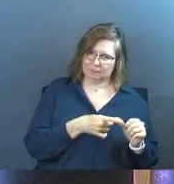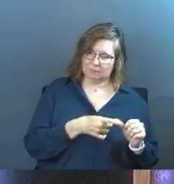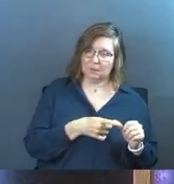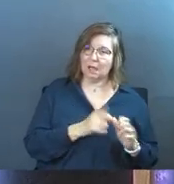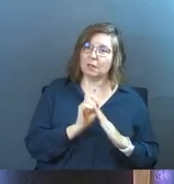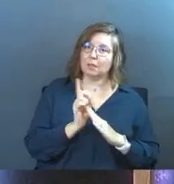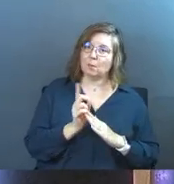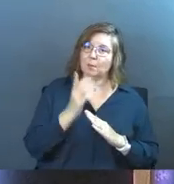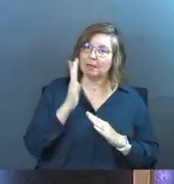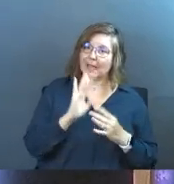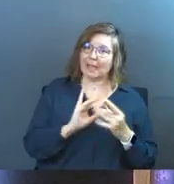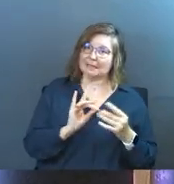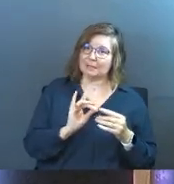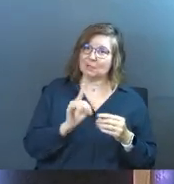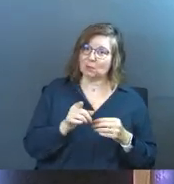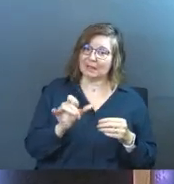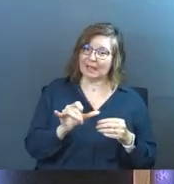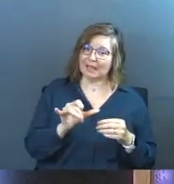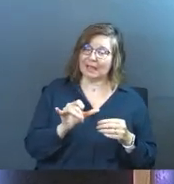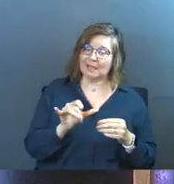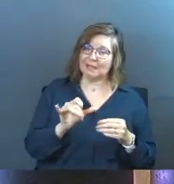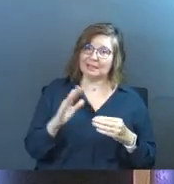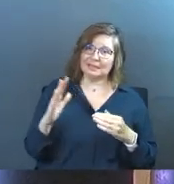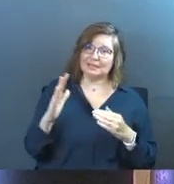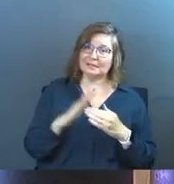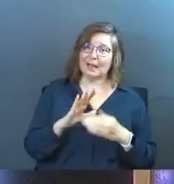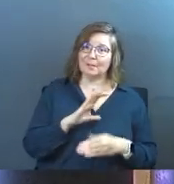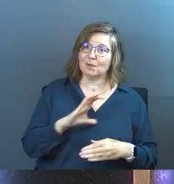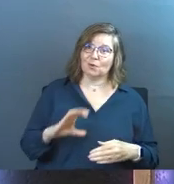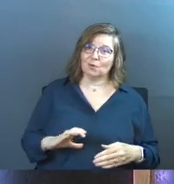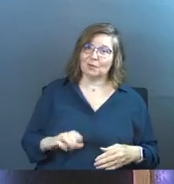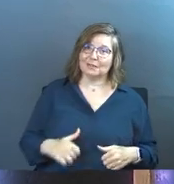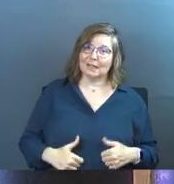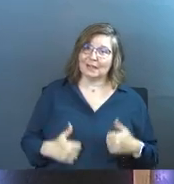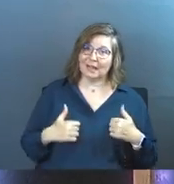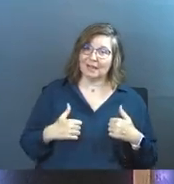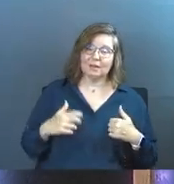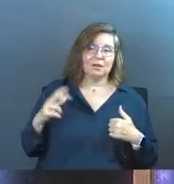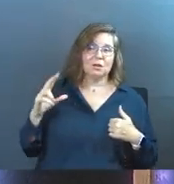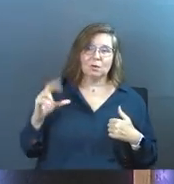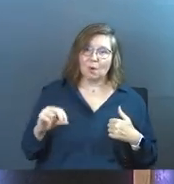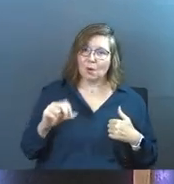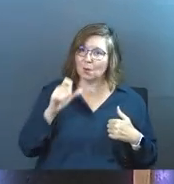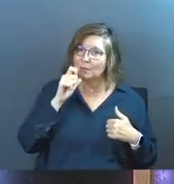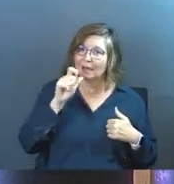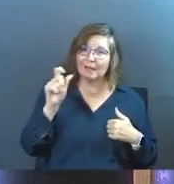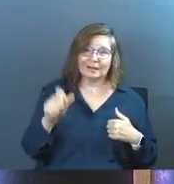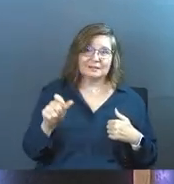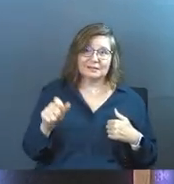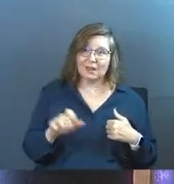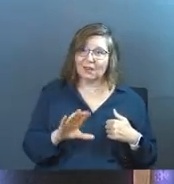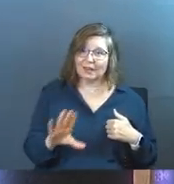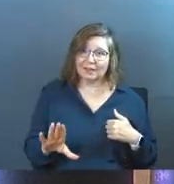Are moments of God speaking to you like this, the pinnacle of the Christian life? Not necessarily.